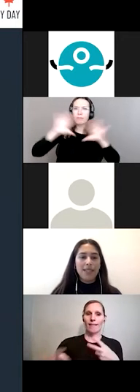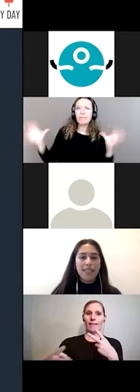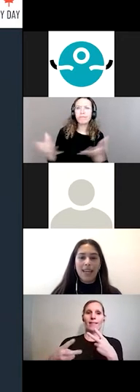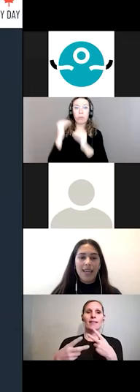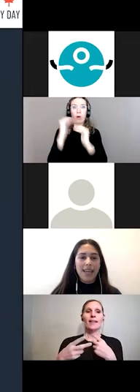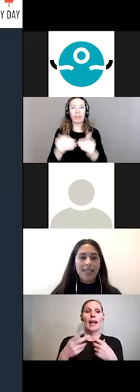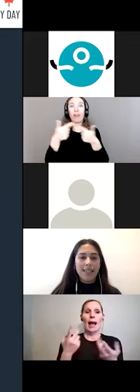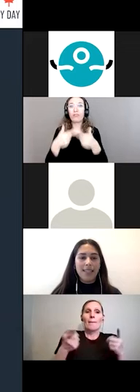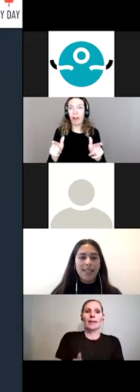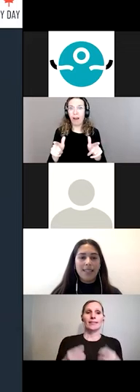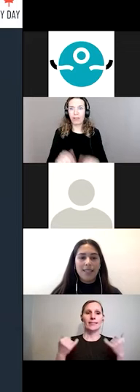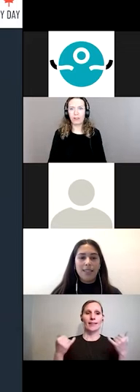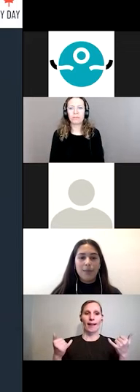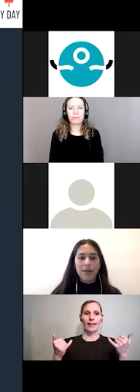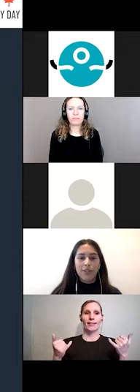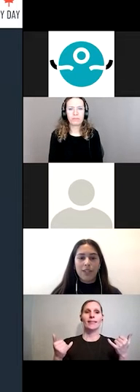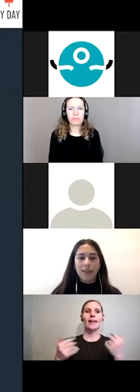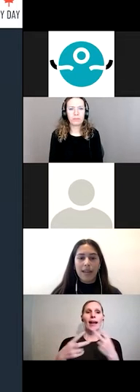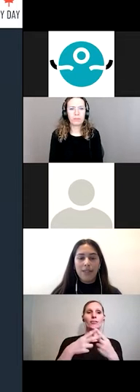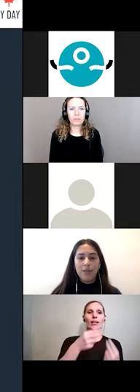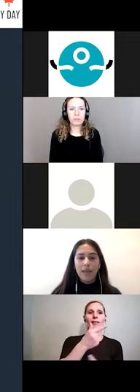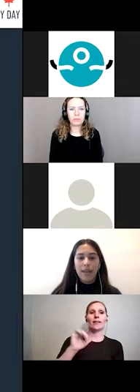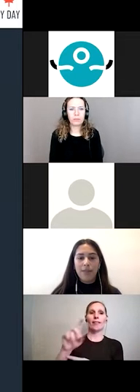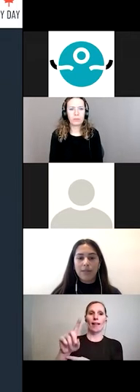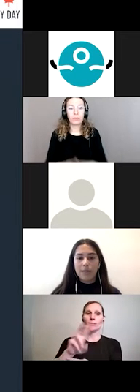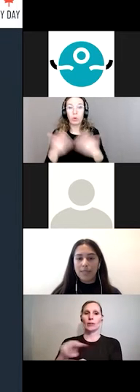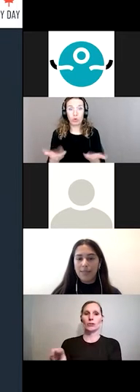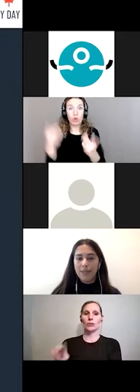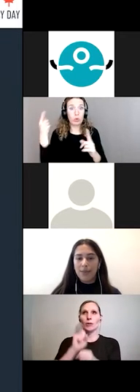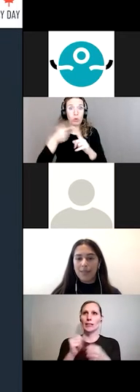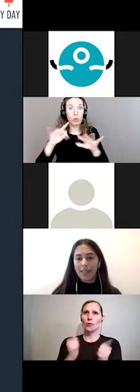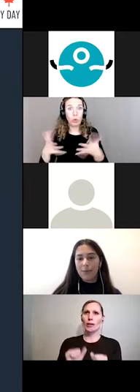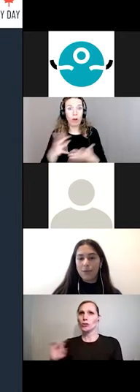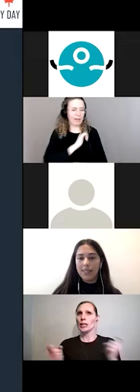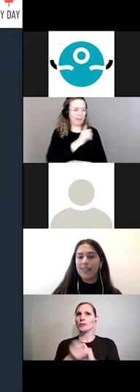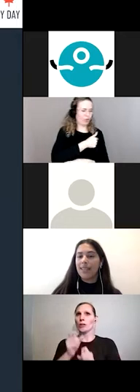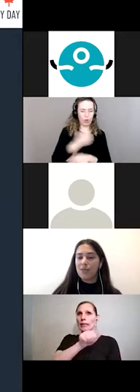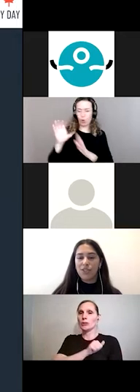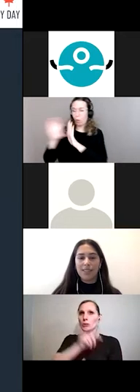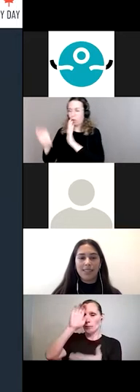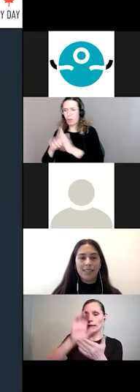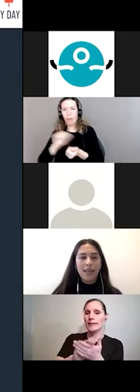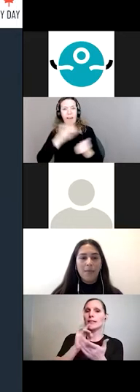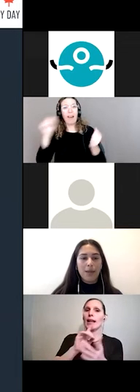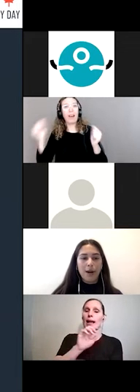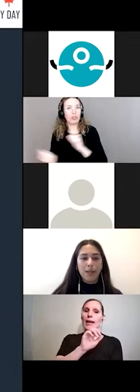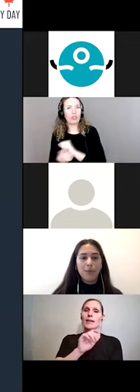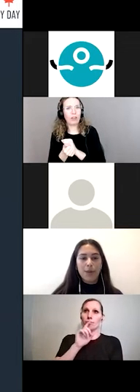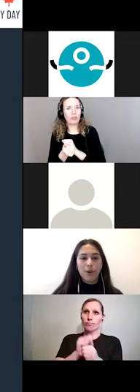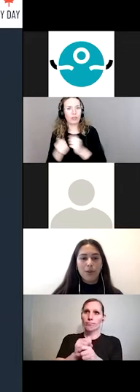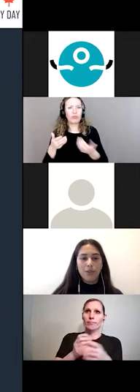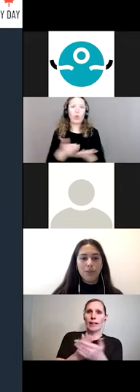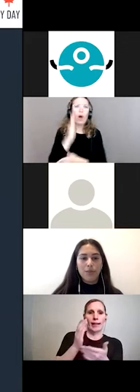happening today and designed to inspire a change of attitudes, behaviors, and beliefs around language rights and language justice. Made